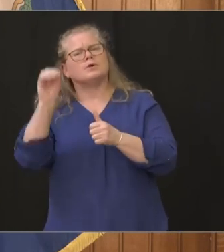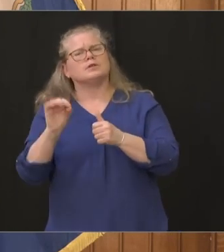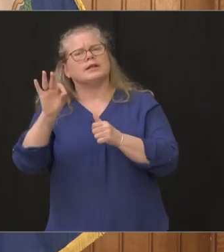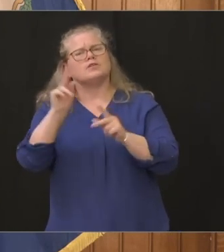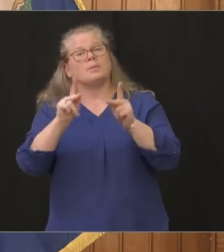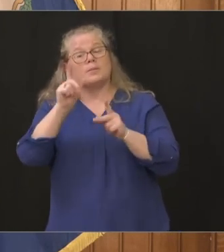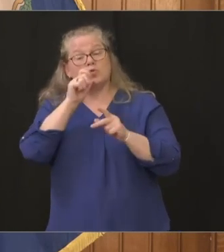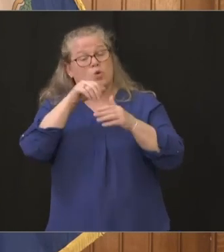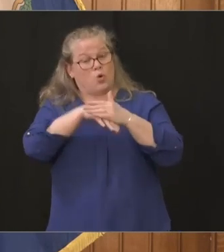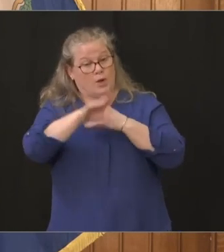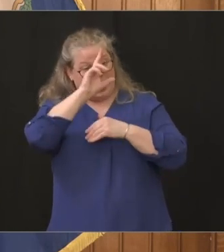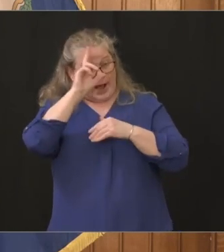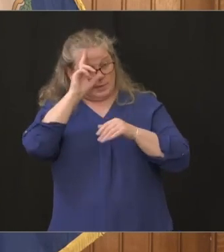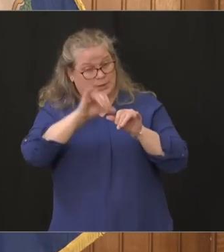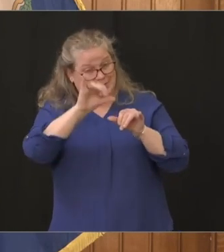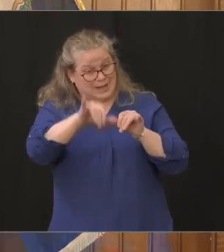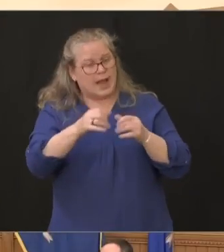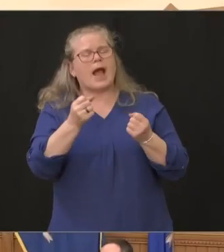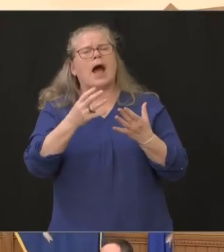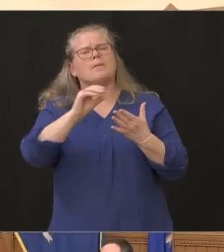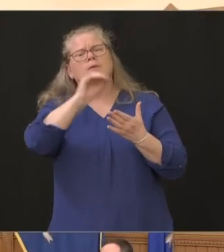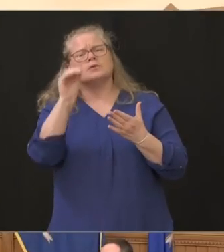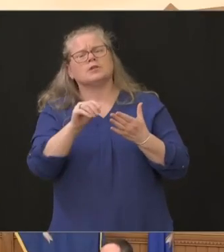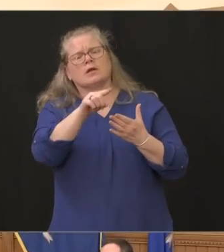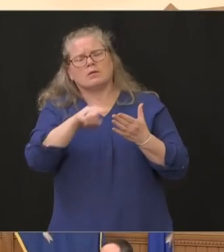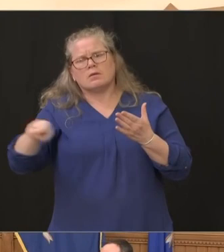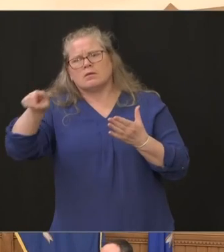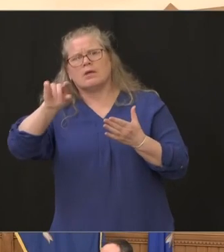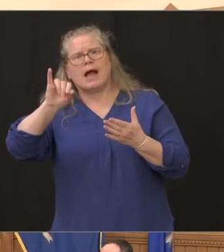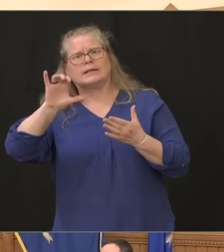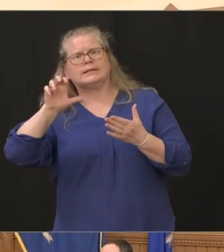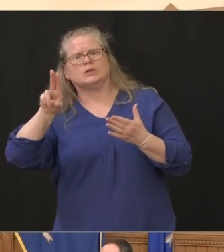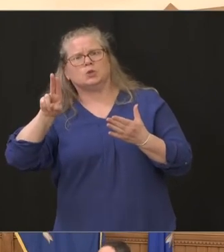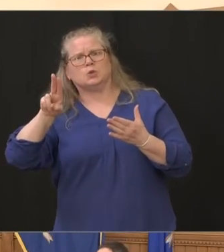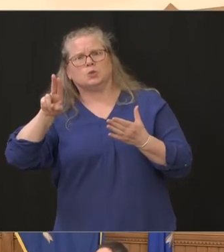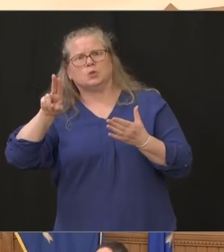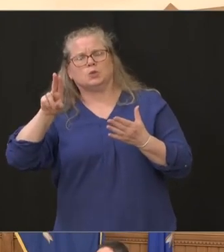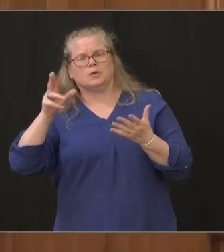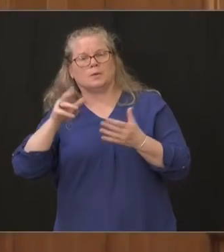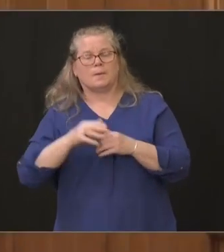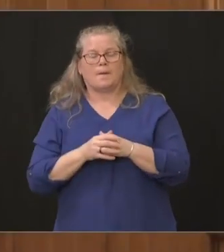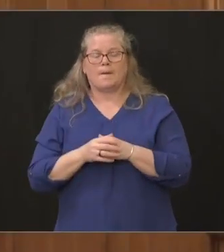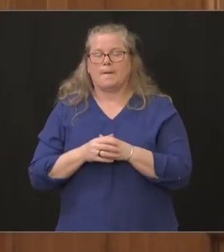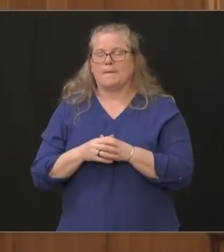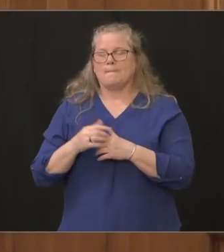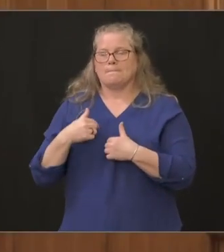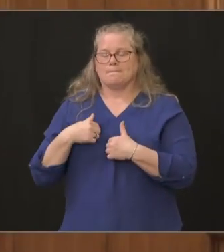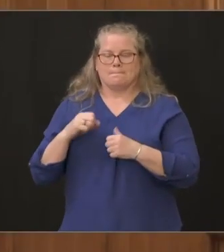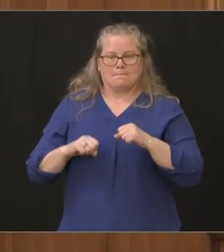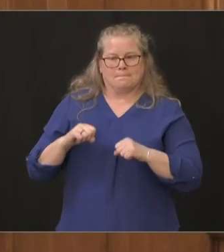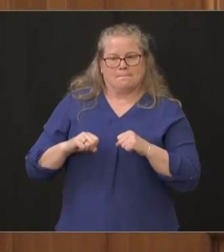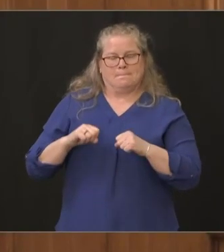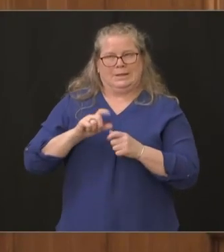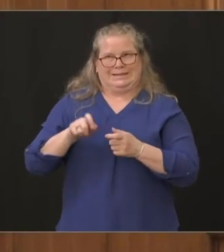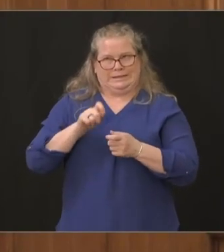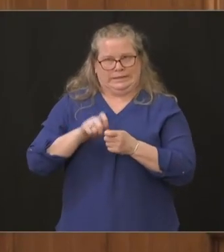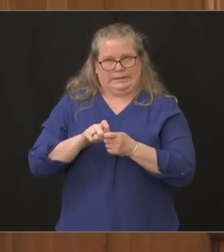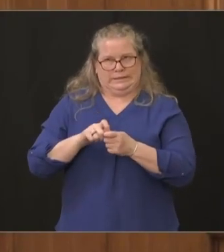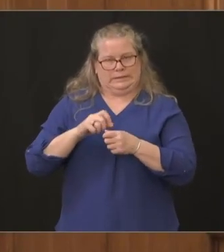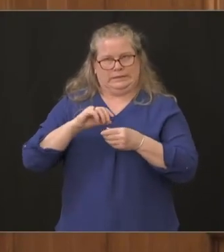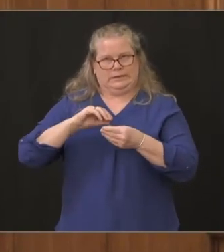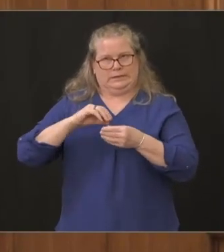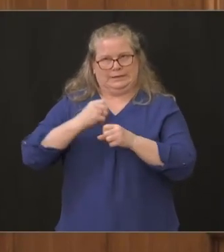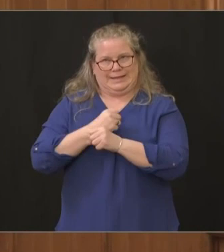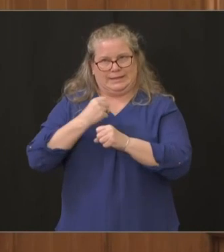so i would hesitate to give you statistics i don't want to be inaccurate uh but right